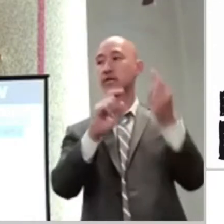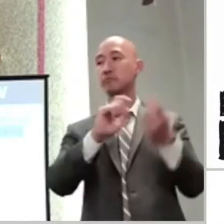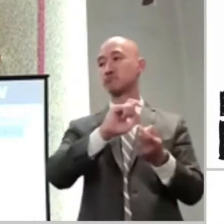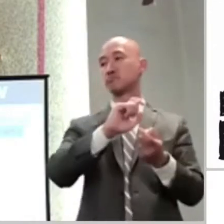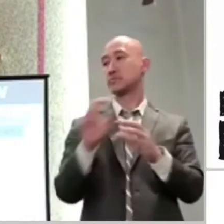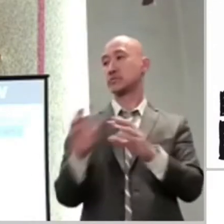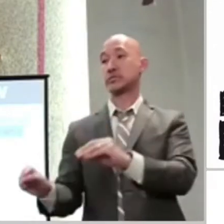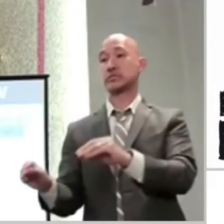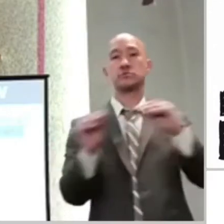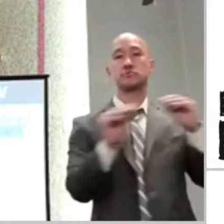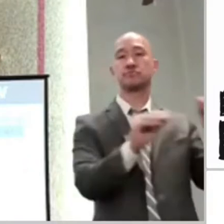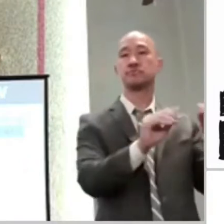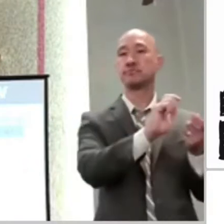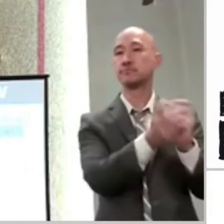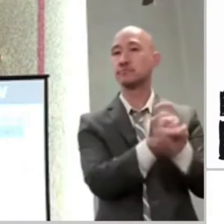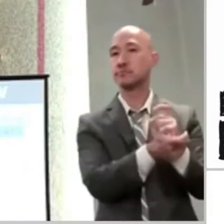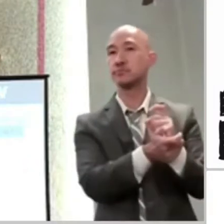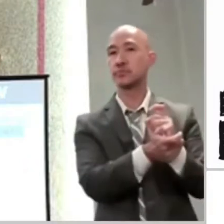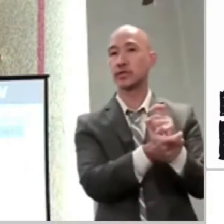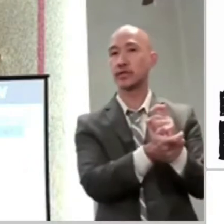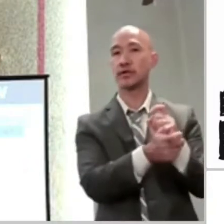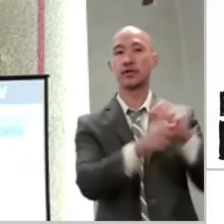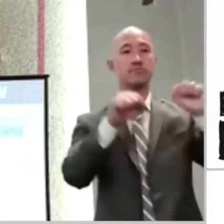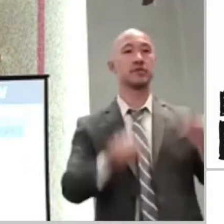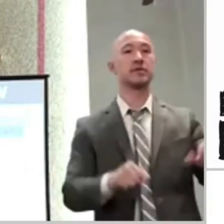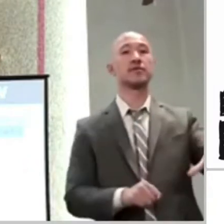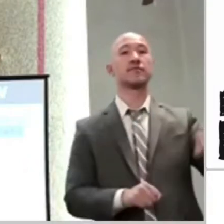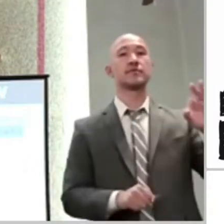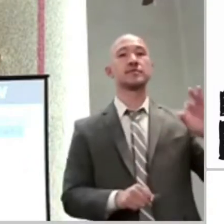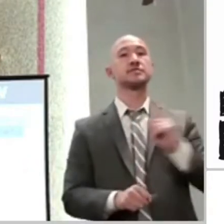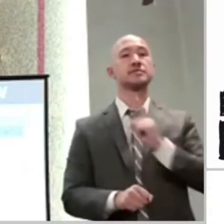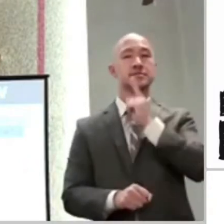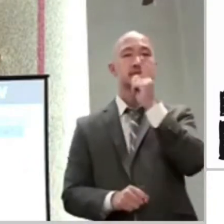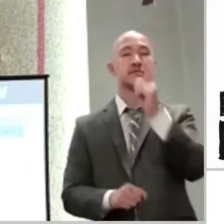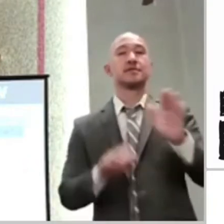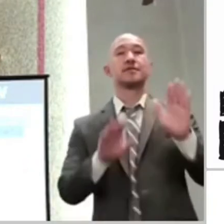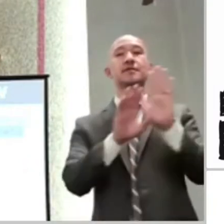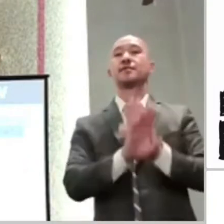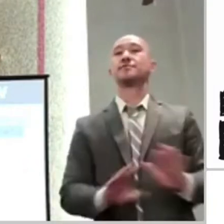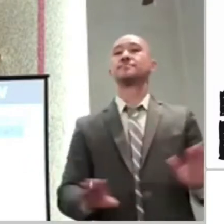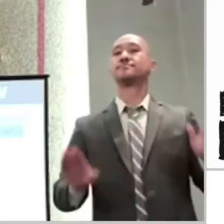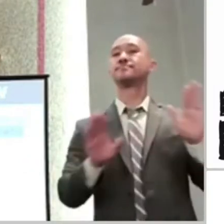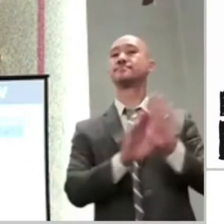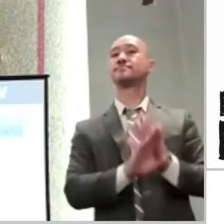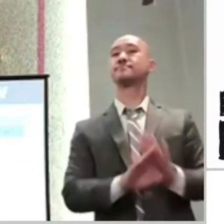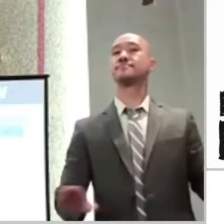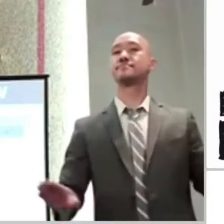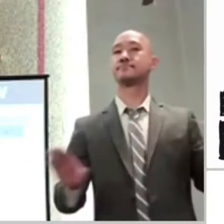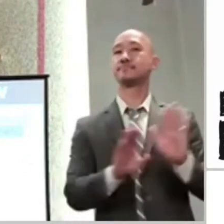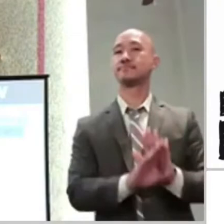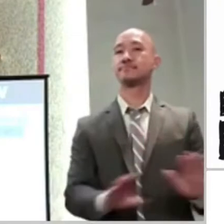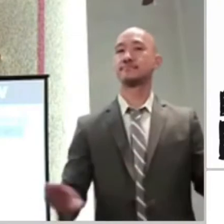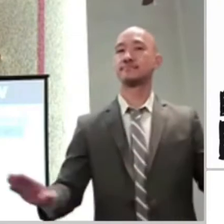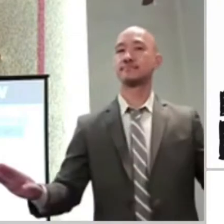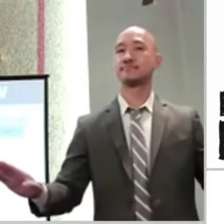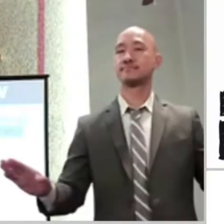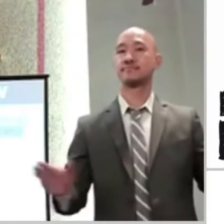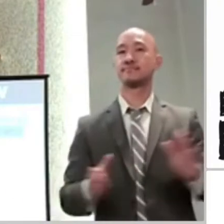Because it's really when Jesus comes. That's it. That's the whole mountaintop. It's not Alabama.